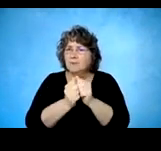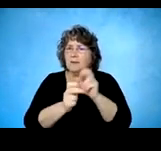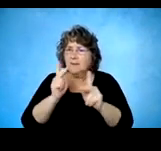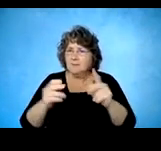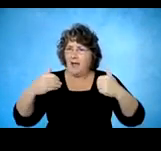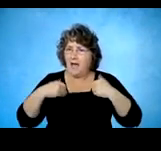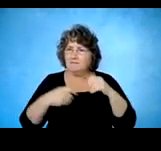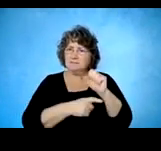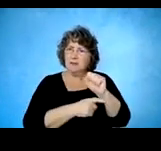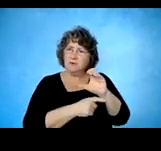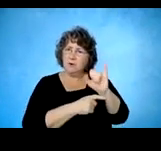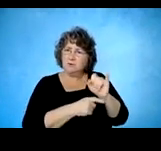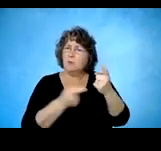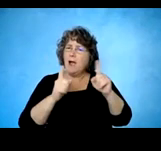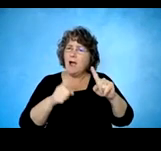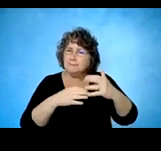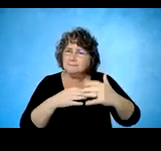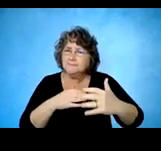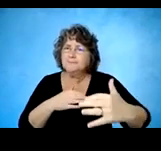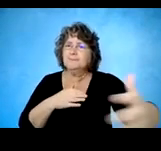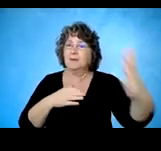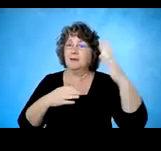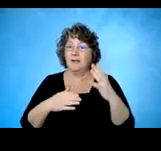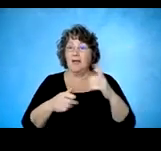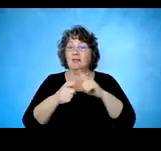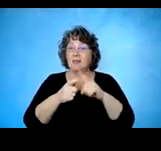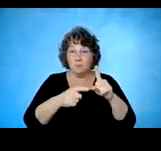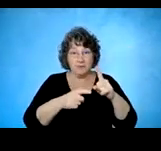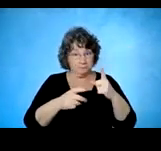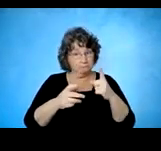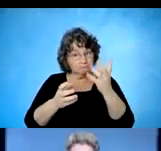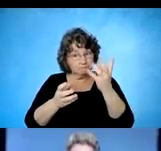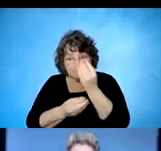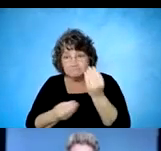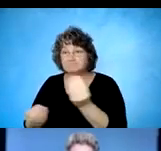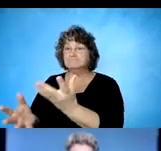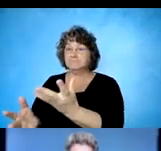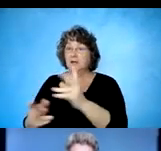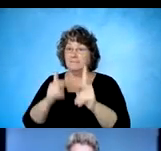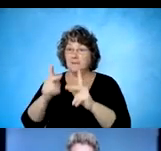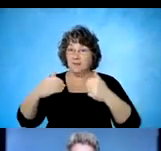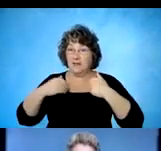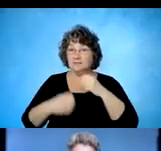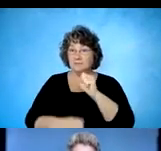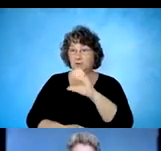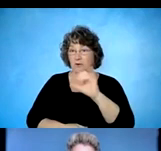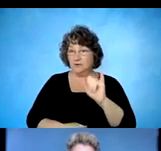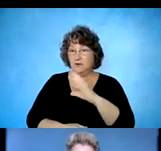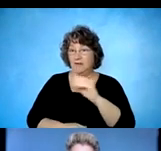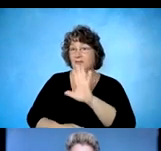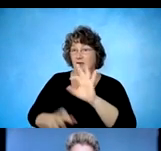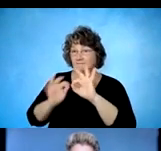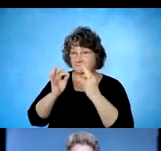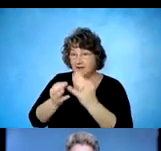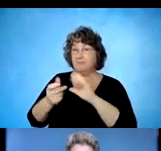we share with people with spinal cord injury, their families, friends, as well as other professionals and